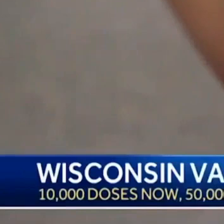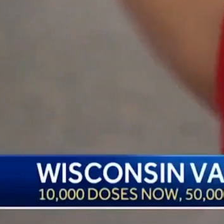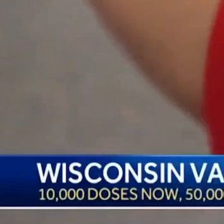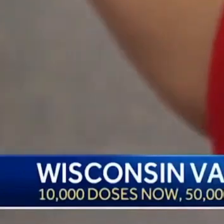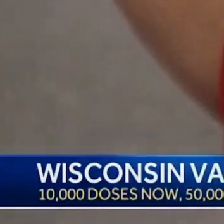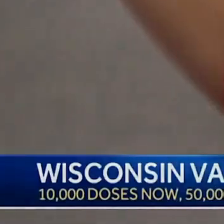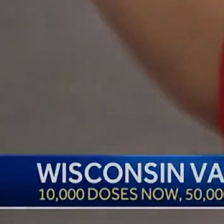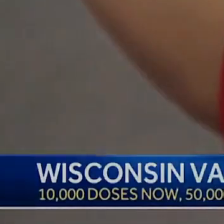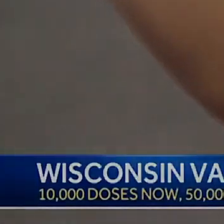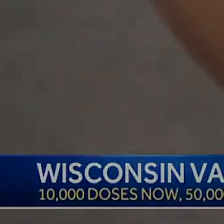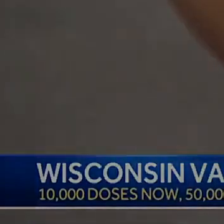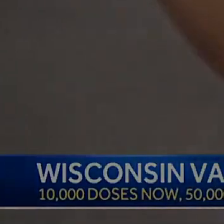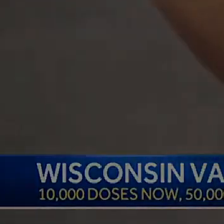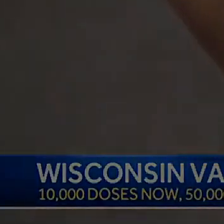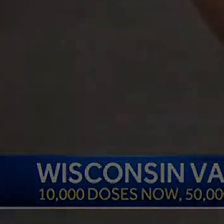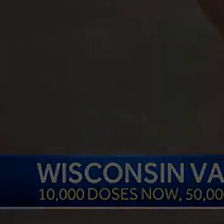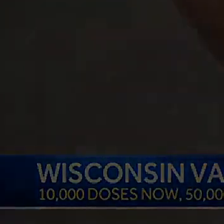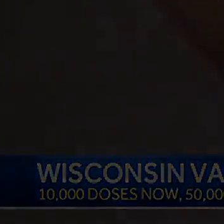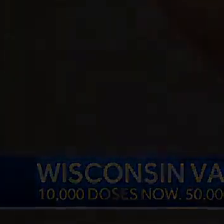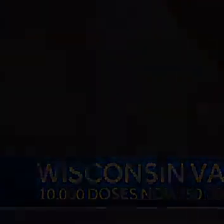everything we can.